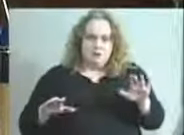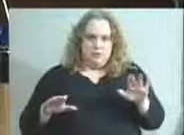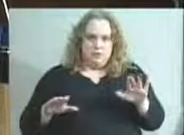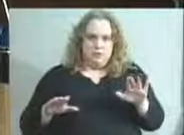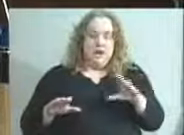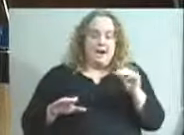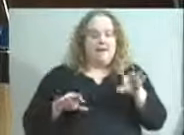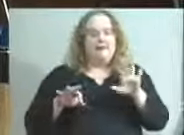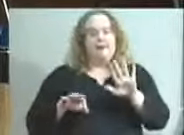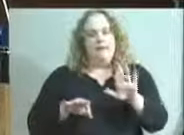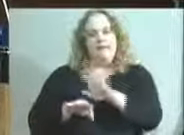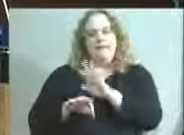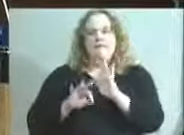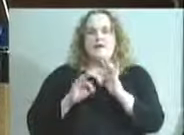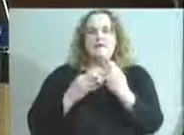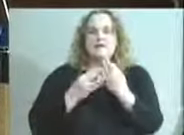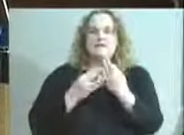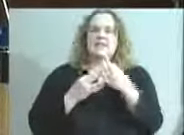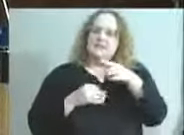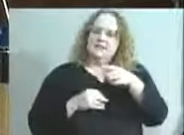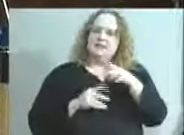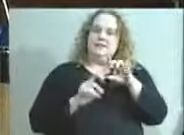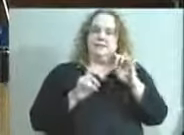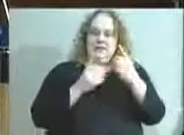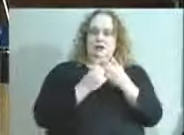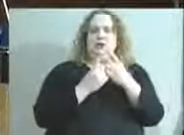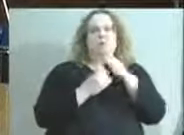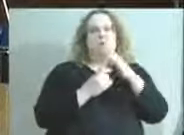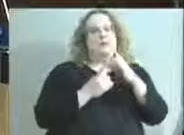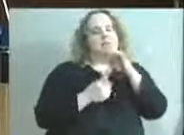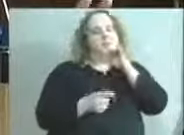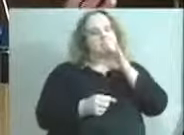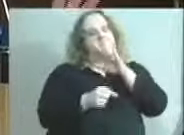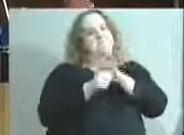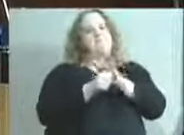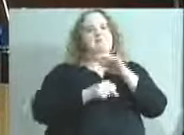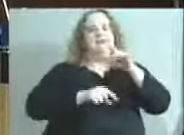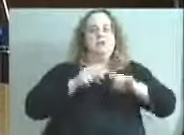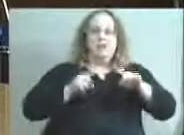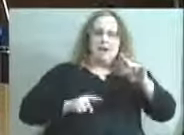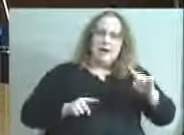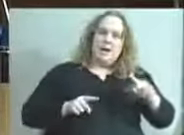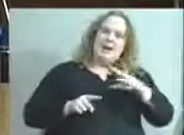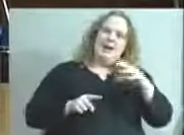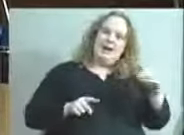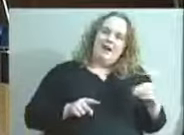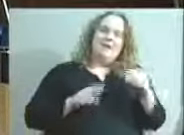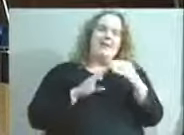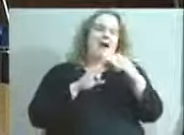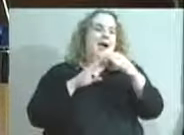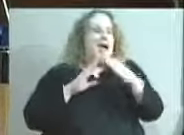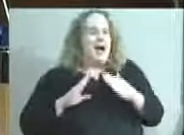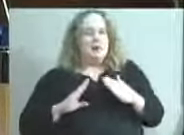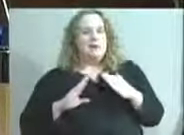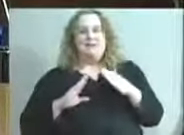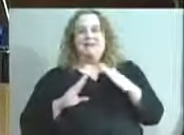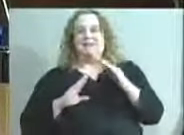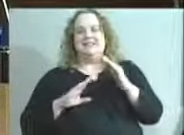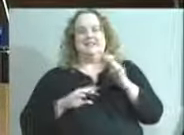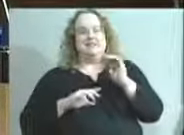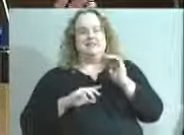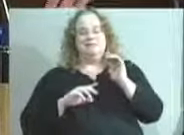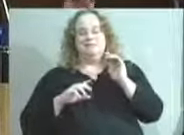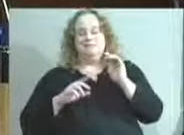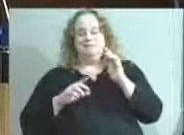This district has been committed to diversity. And, unfortunately, the housing patterns, as you know, in Jefferson County are just not diverse.